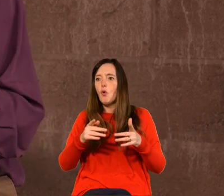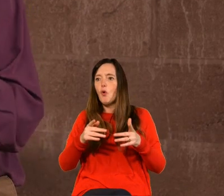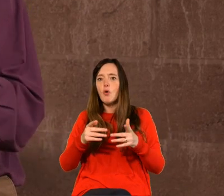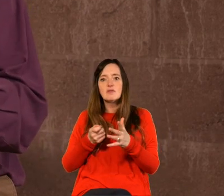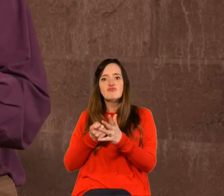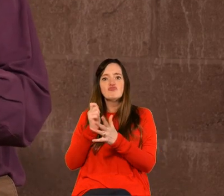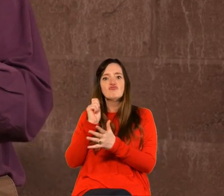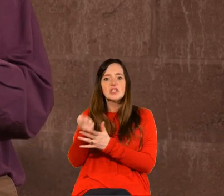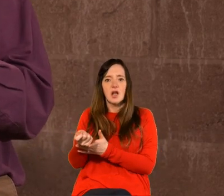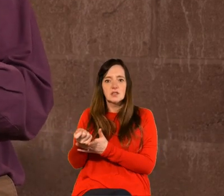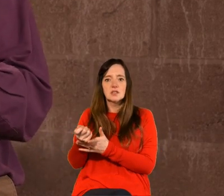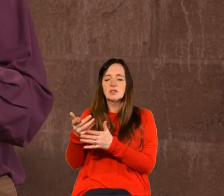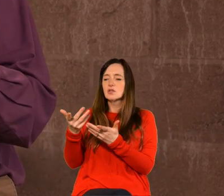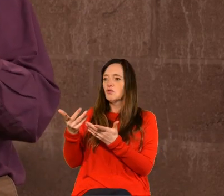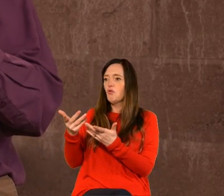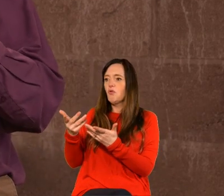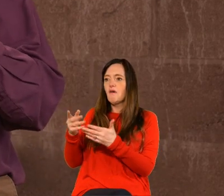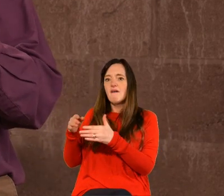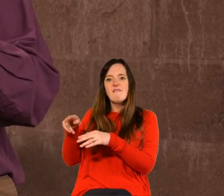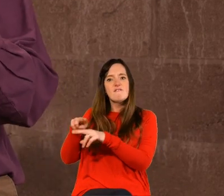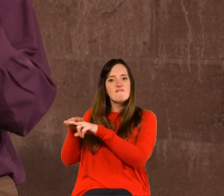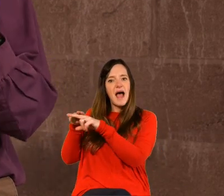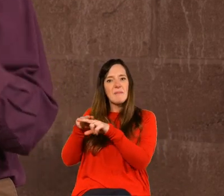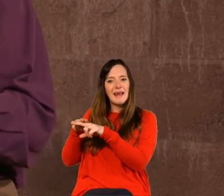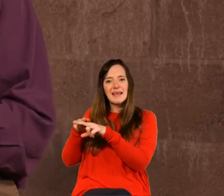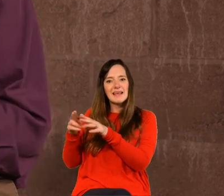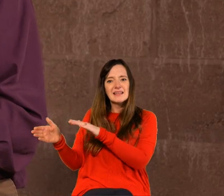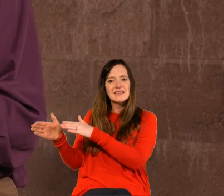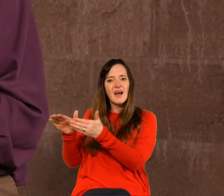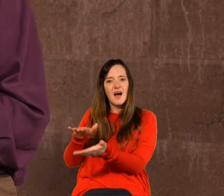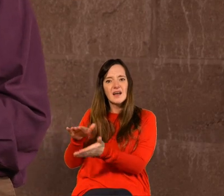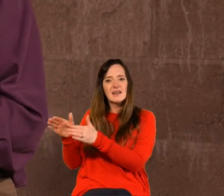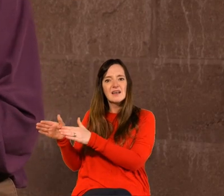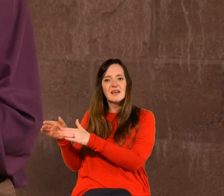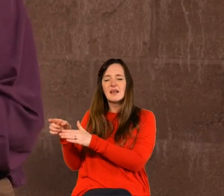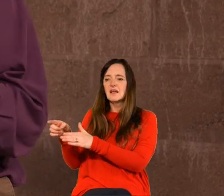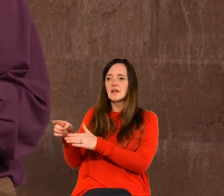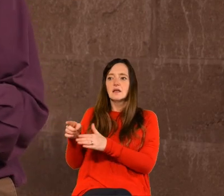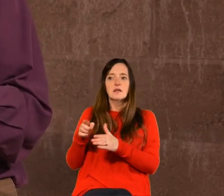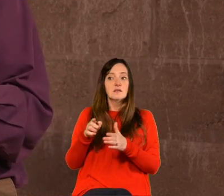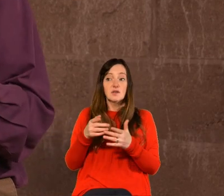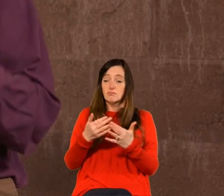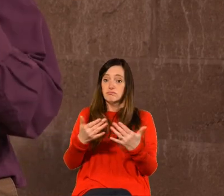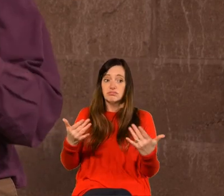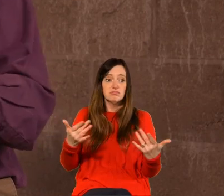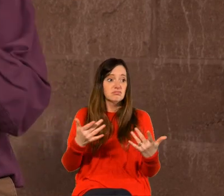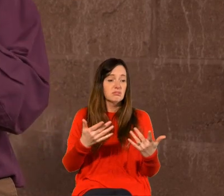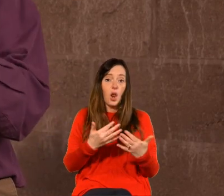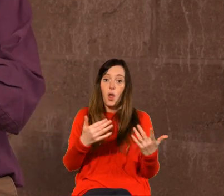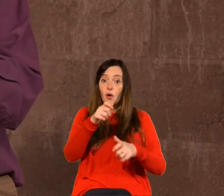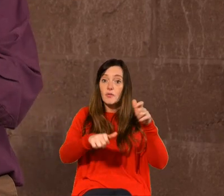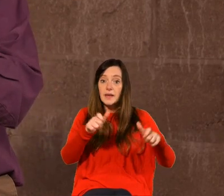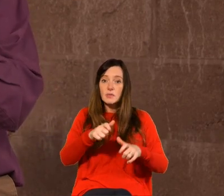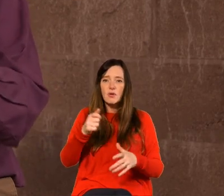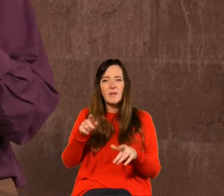think one of the reasons that i think covet 19 has in some ways caused a little bit of a spiritual awakening in some circles it's forced